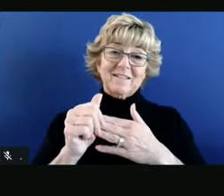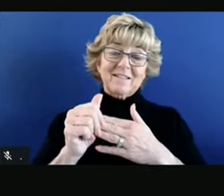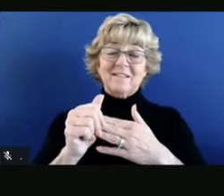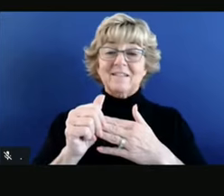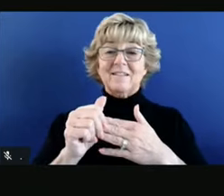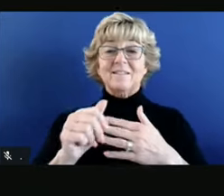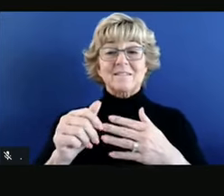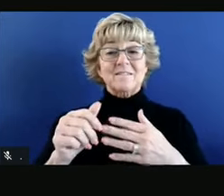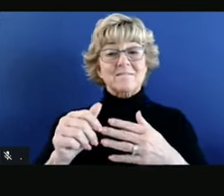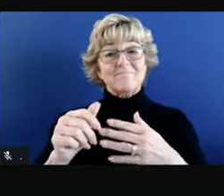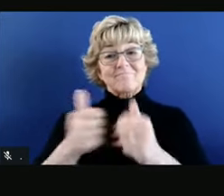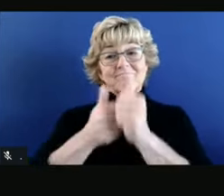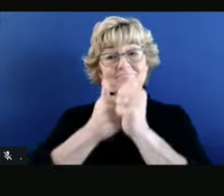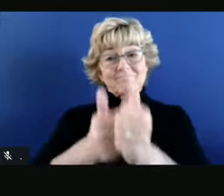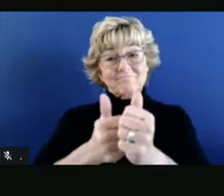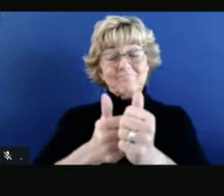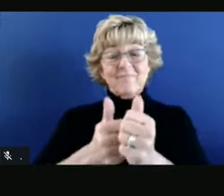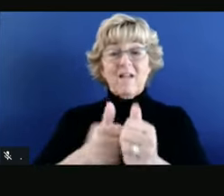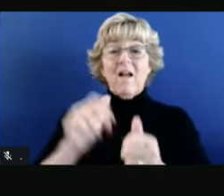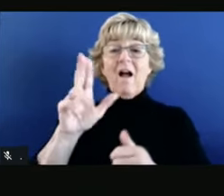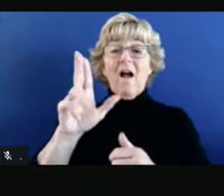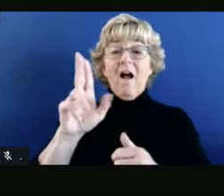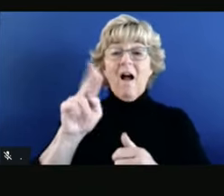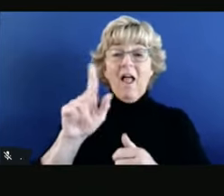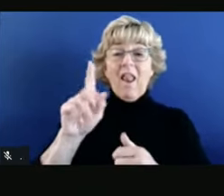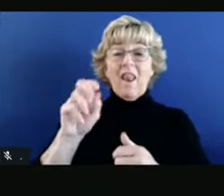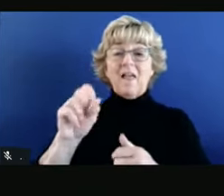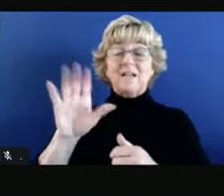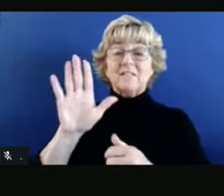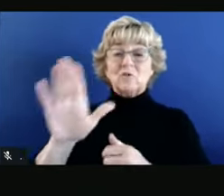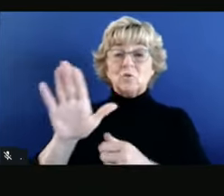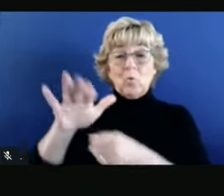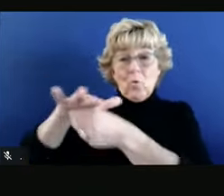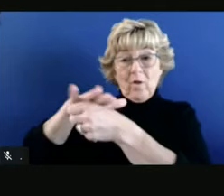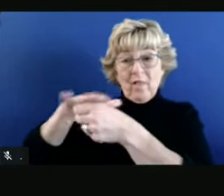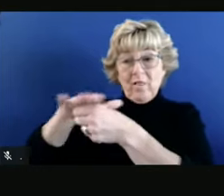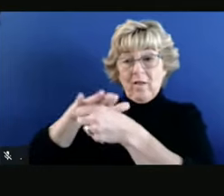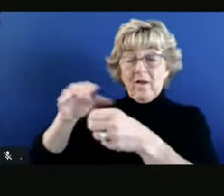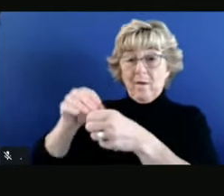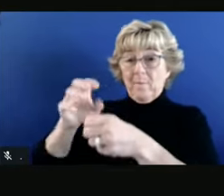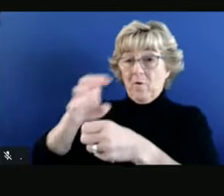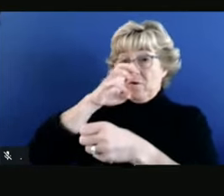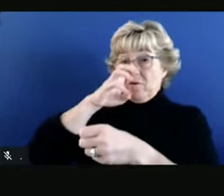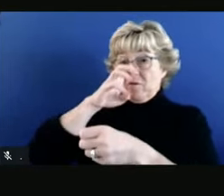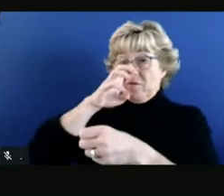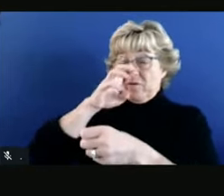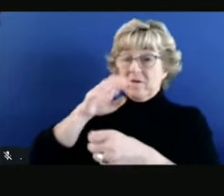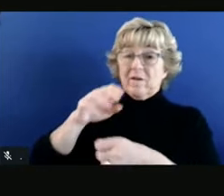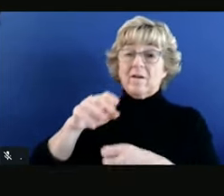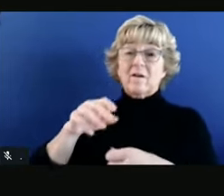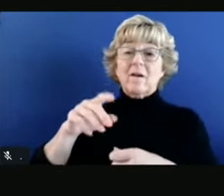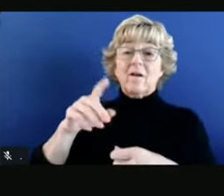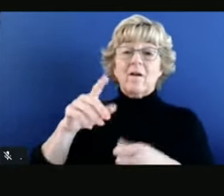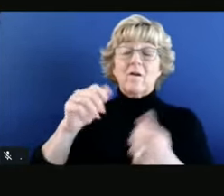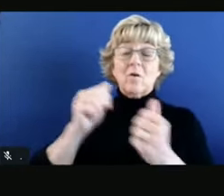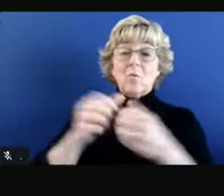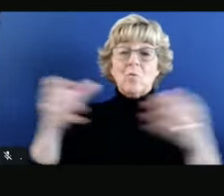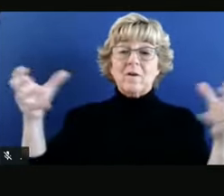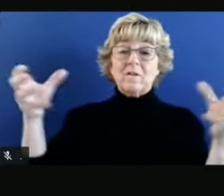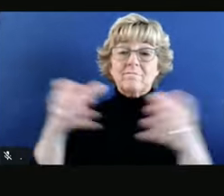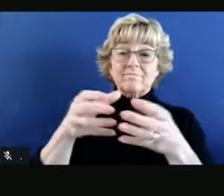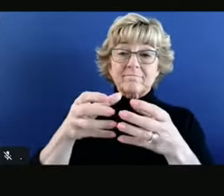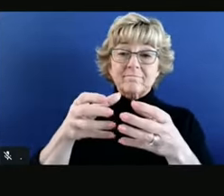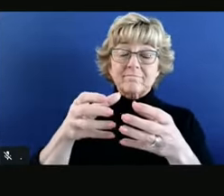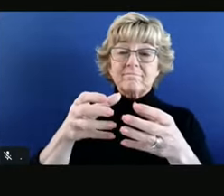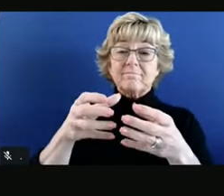when local guidance is more restrictive. And so in the case of gatherings where a health official